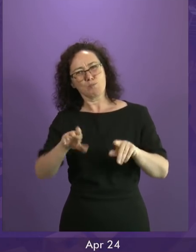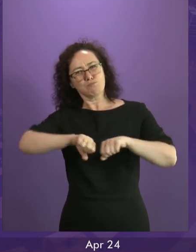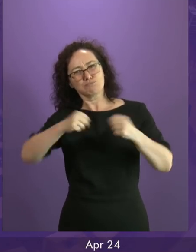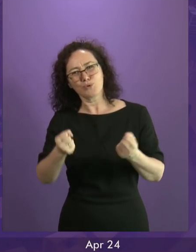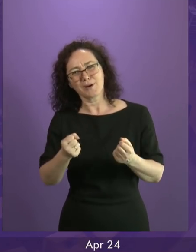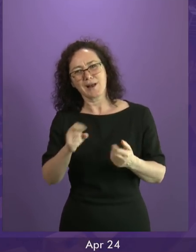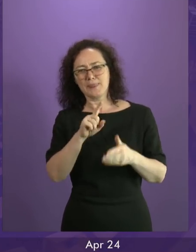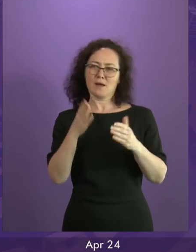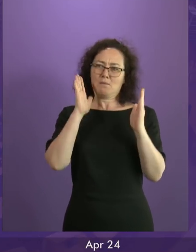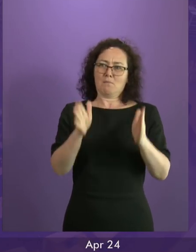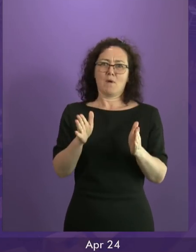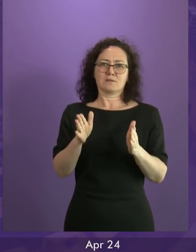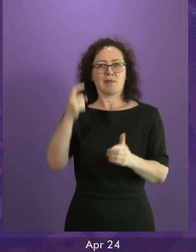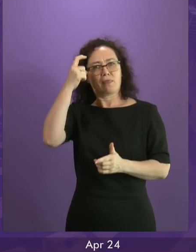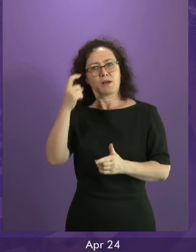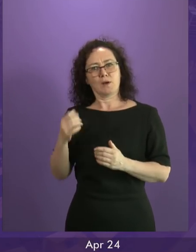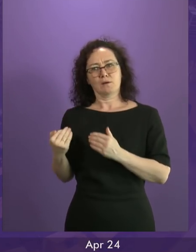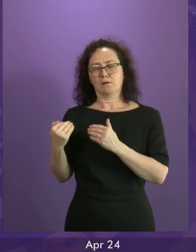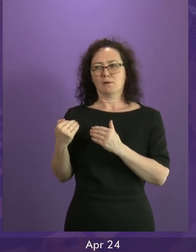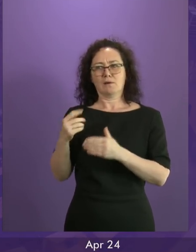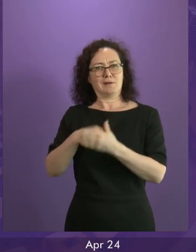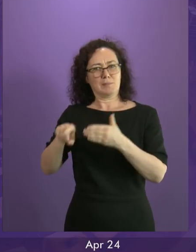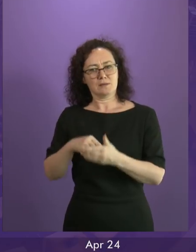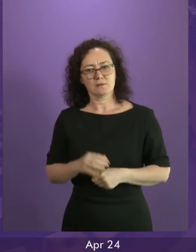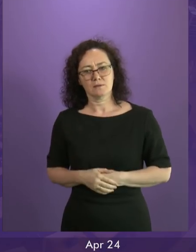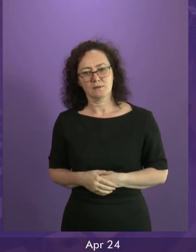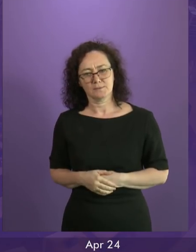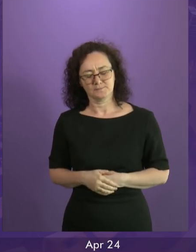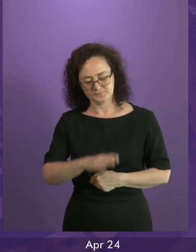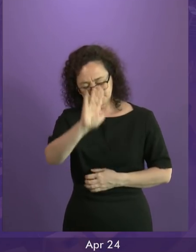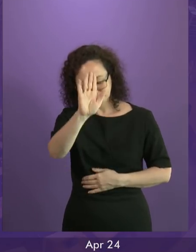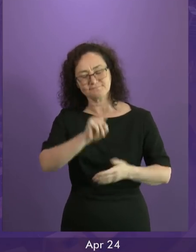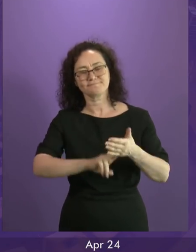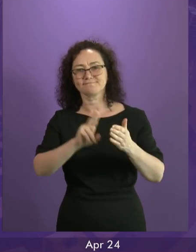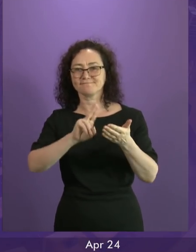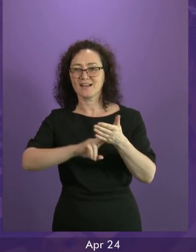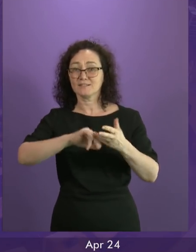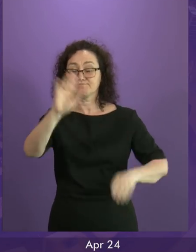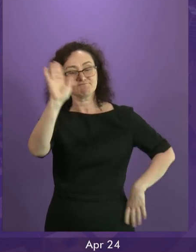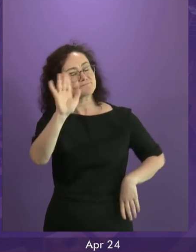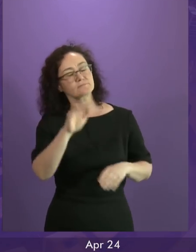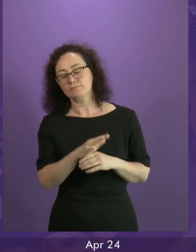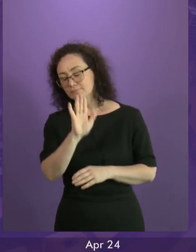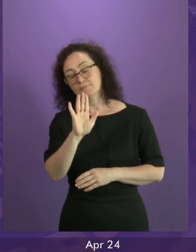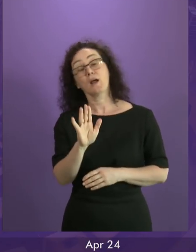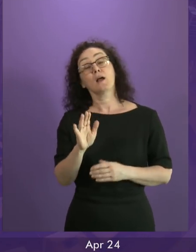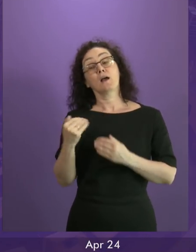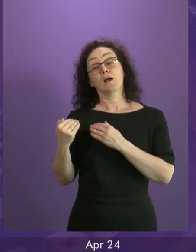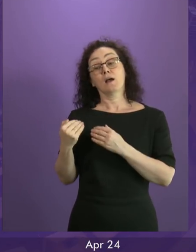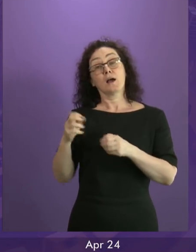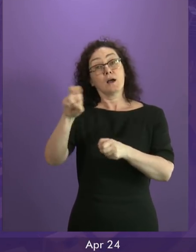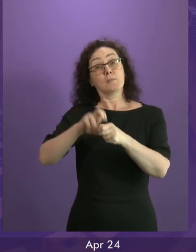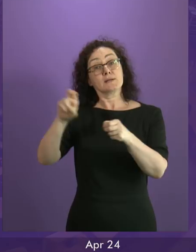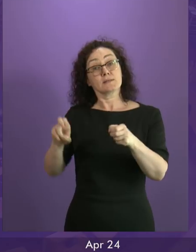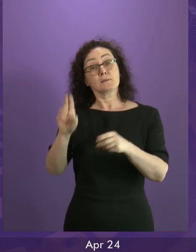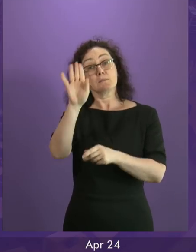First Minister. Well, powers have been taken away from this parliament as a result of the Brexit process. And